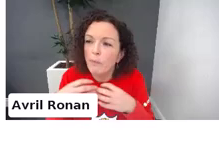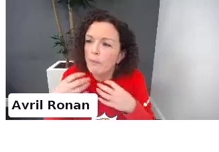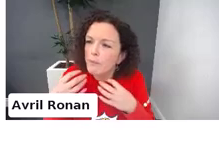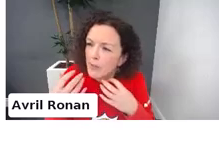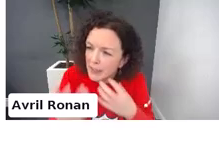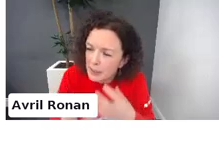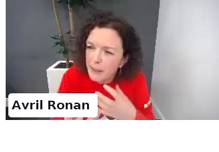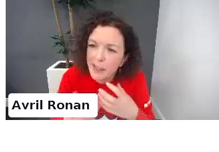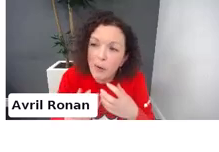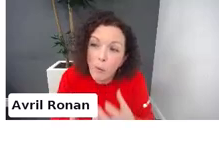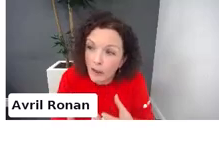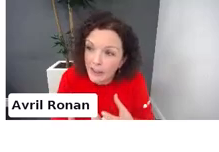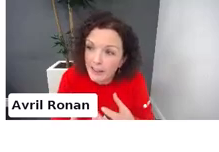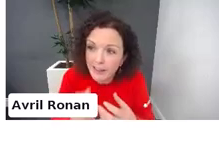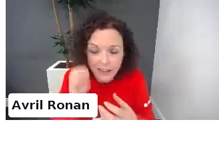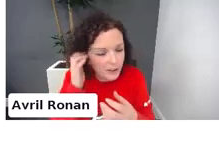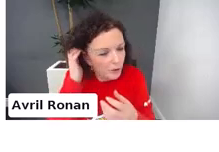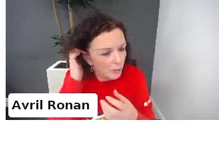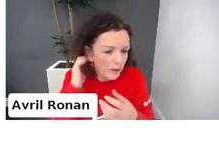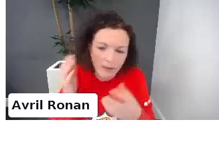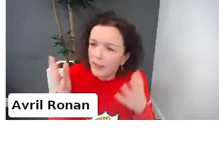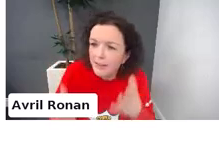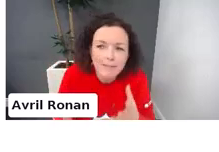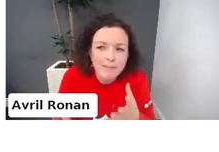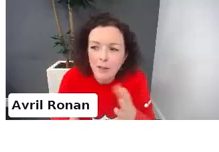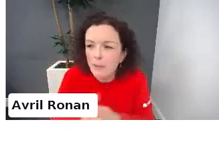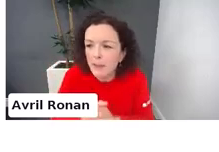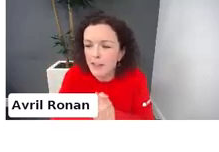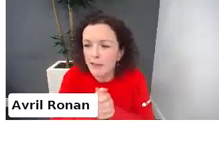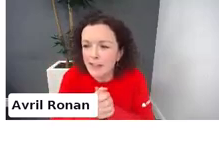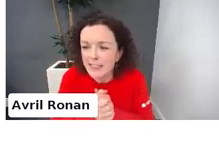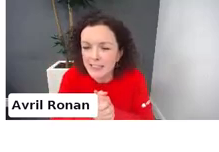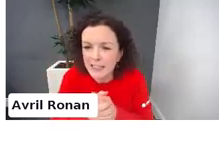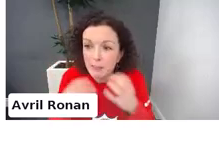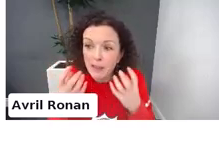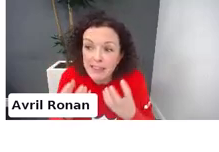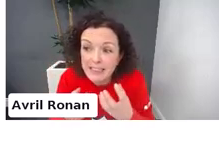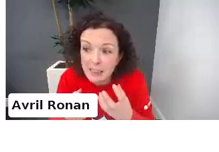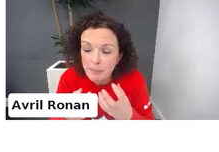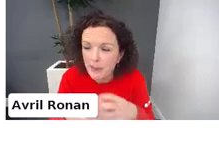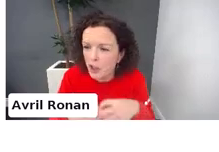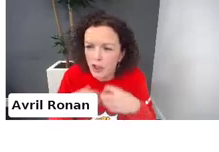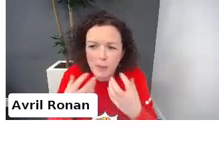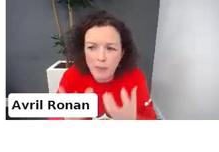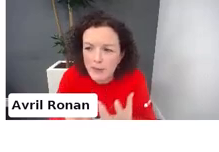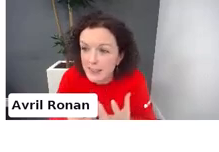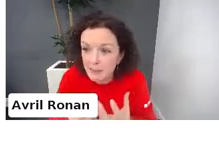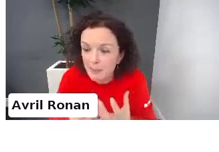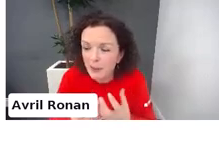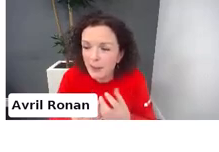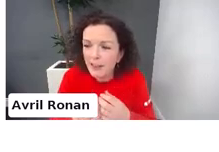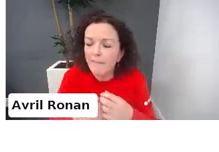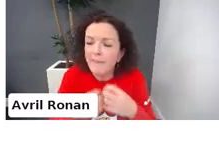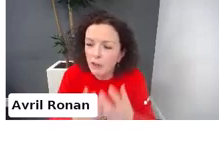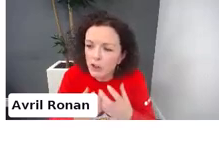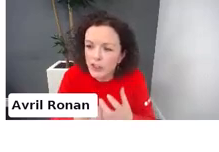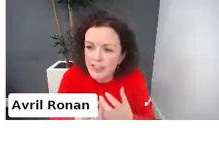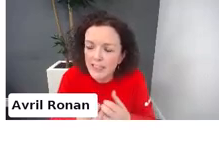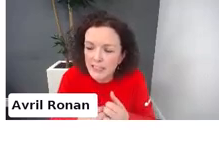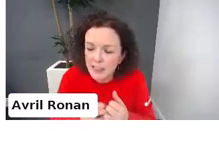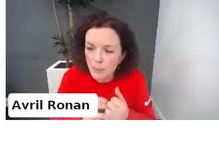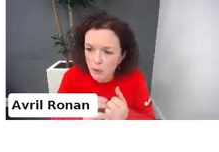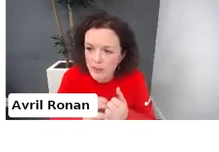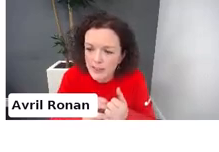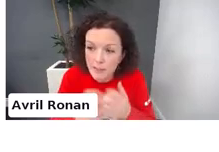And explaining why, you know, not being on a device late at night because of sleep and talking about sleep, they